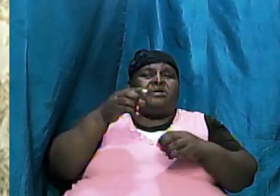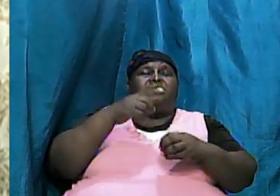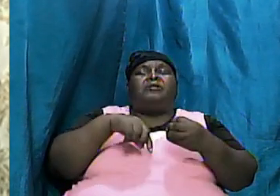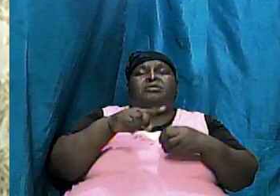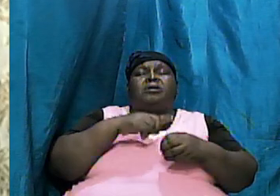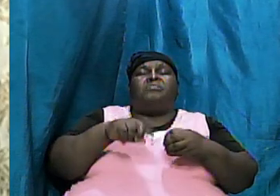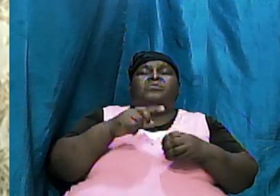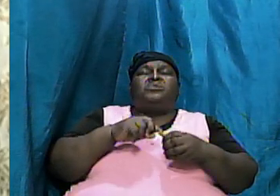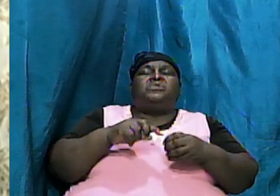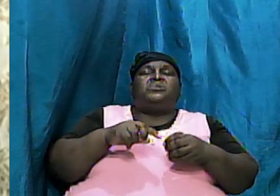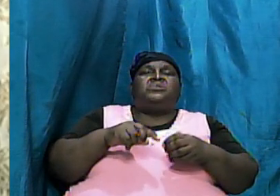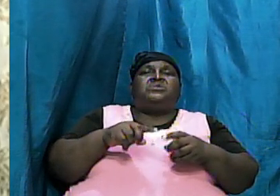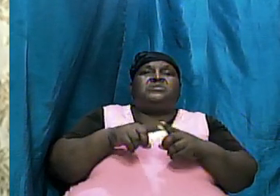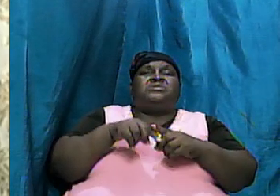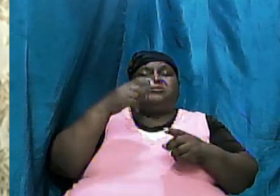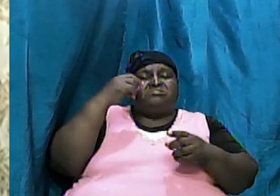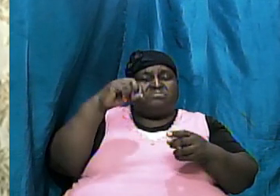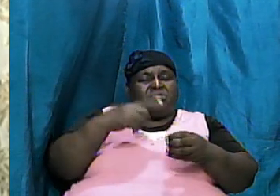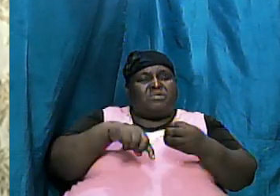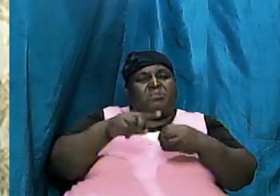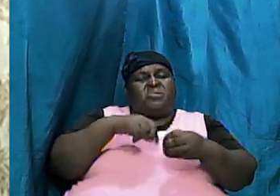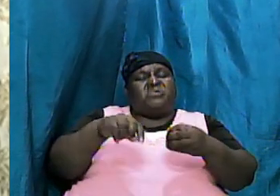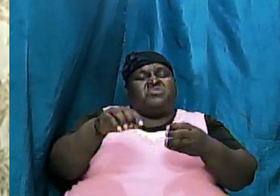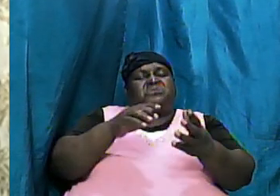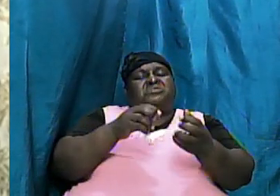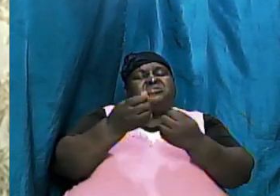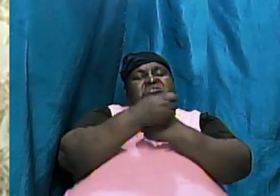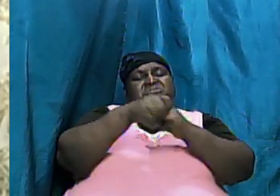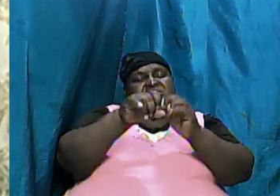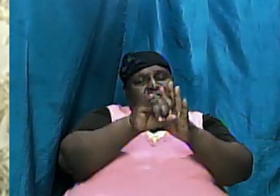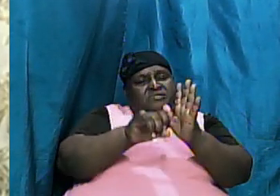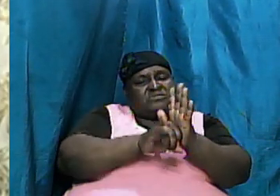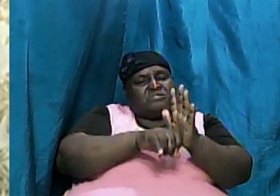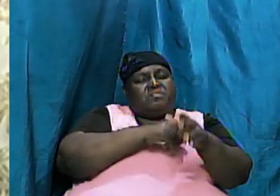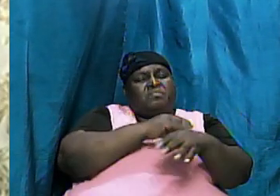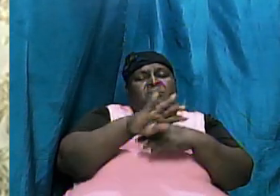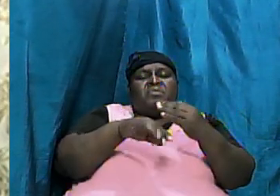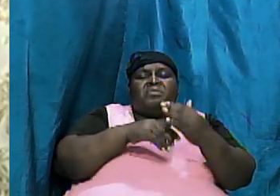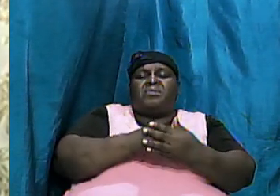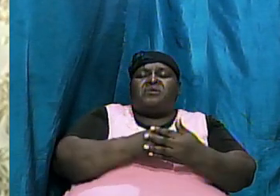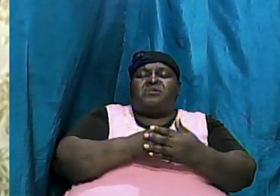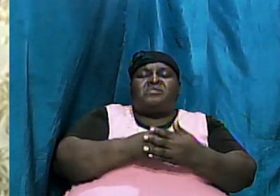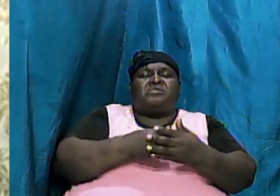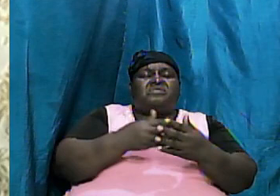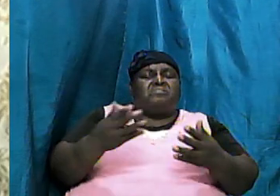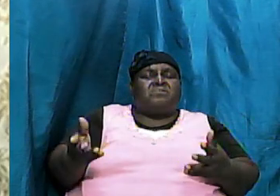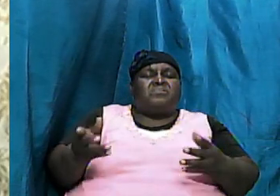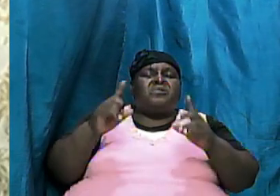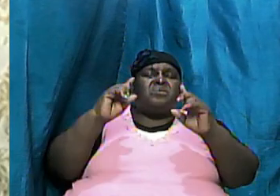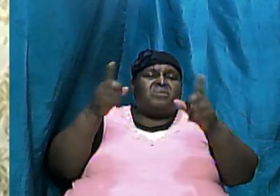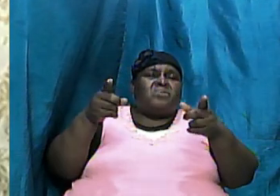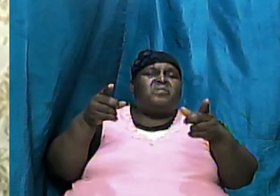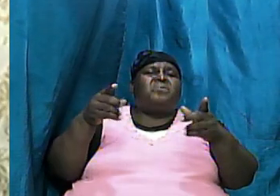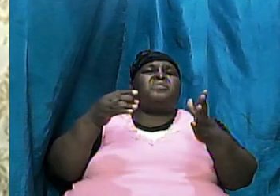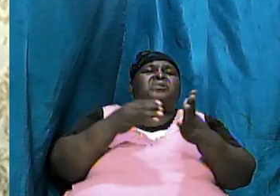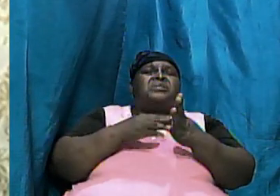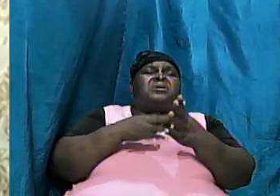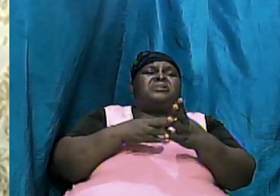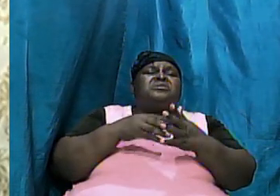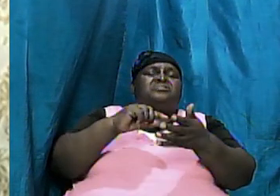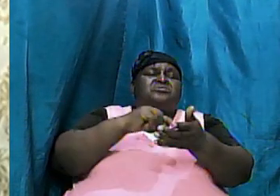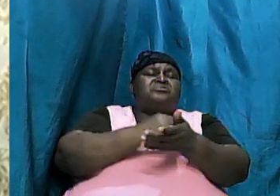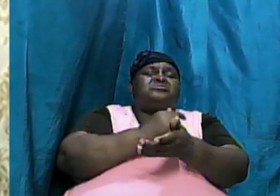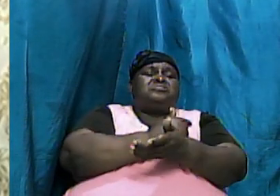relates to salvation all of these things go back to Genesis if we